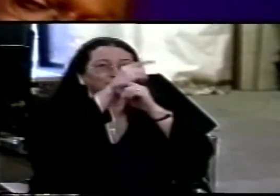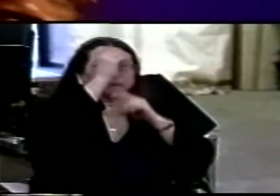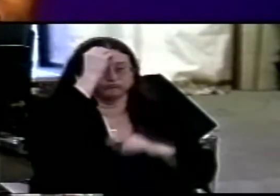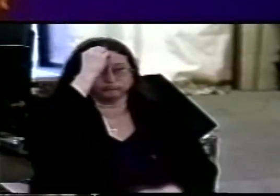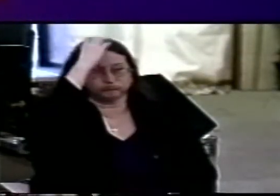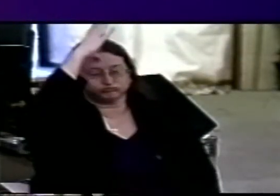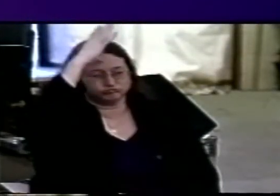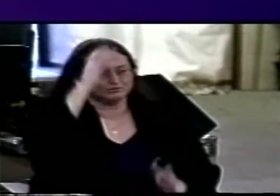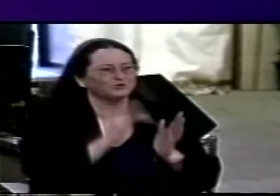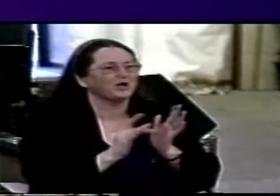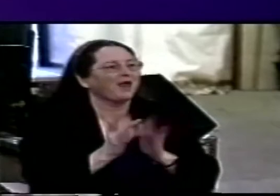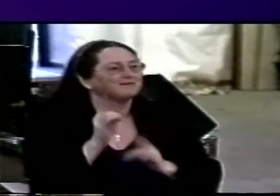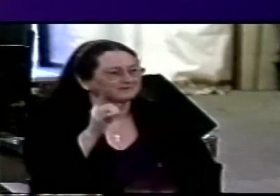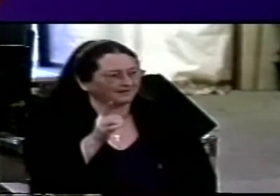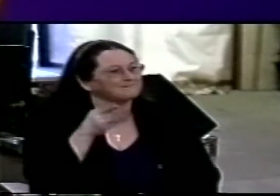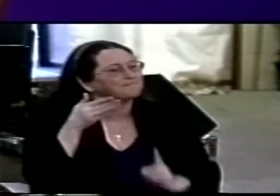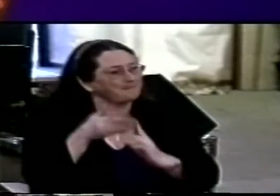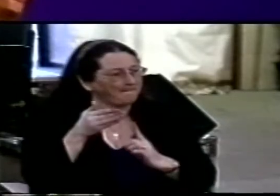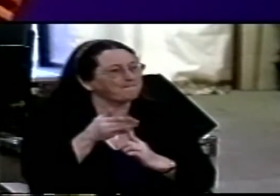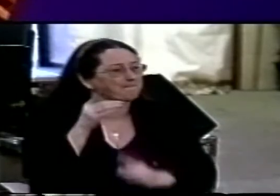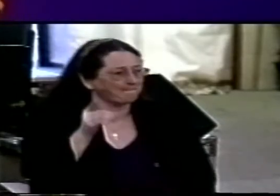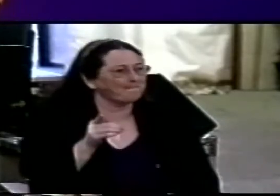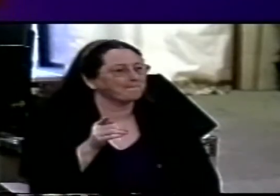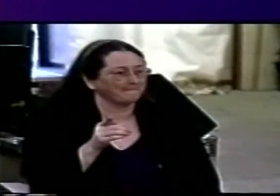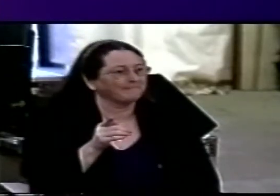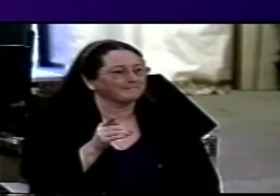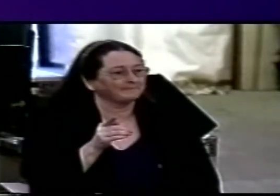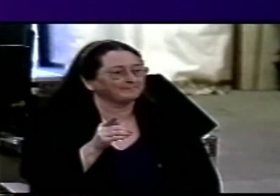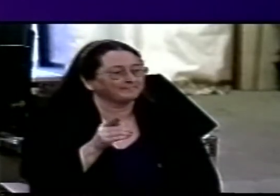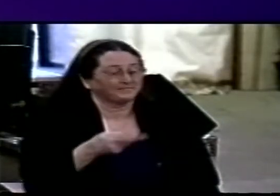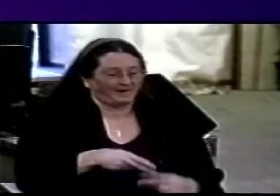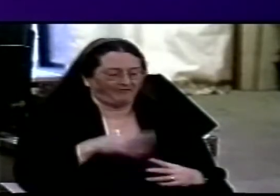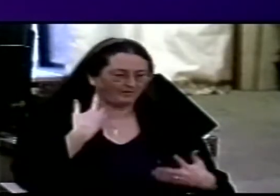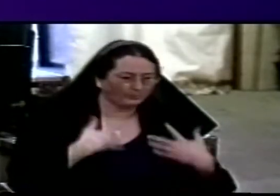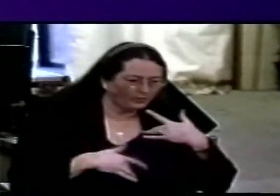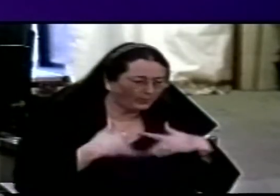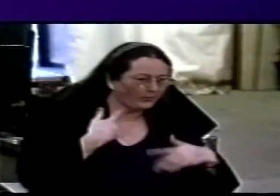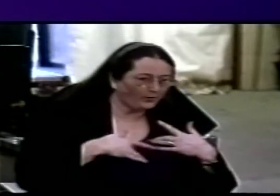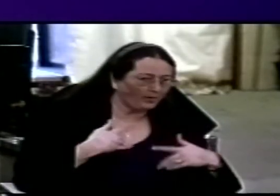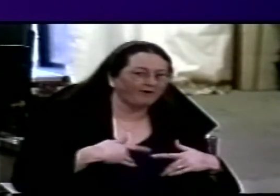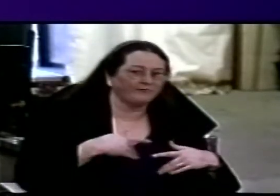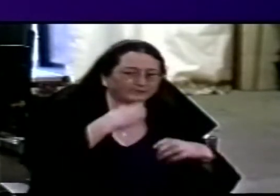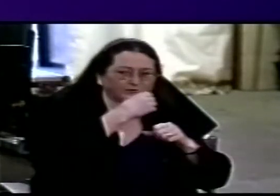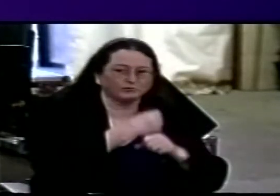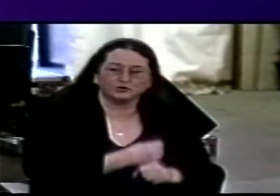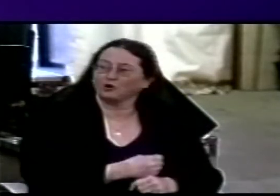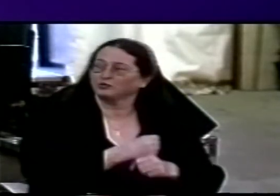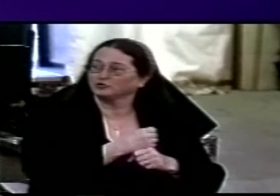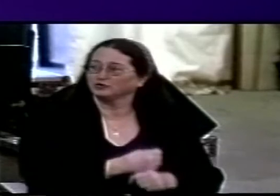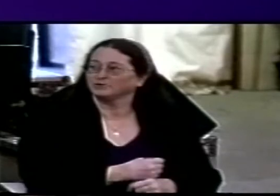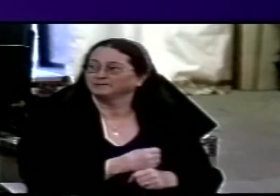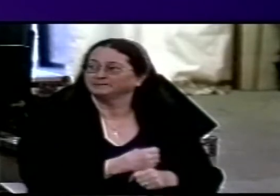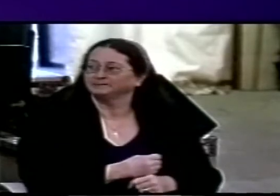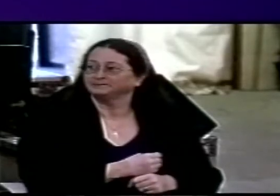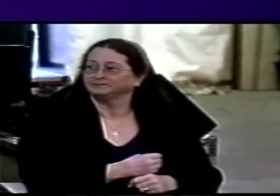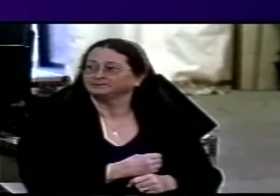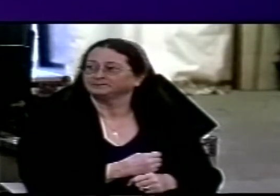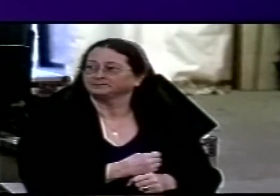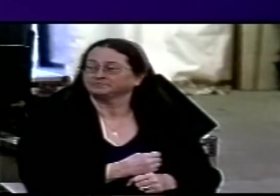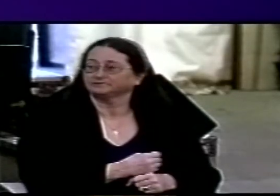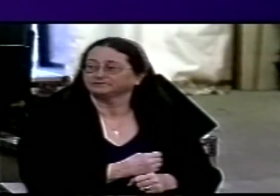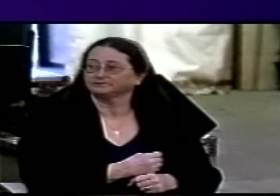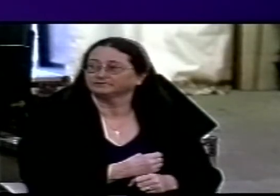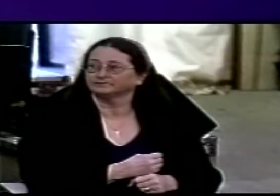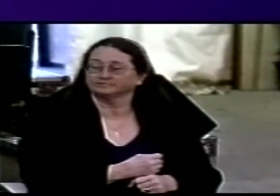to be dynamic unity of the body of Jesus it will be as we take care to do doctrine well but beyond that it will be